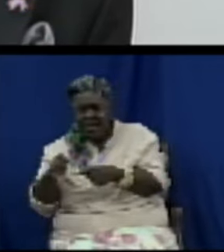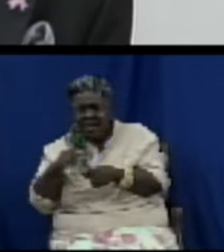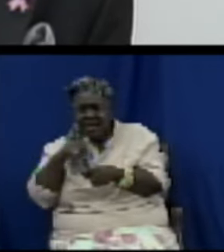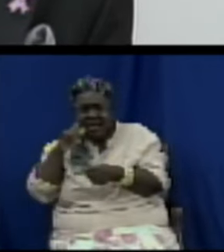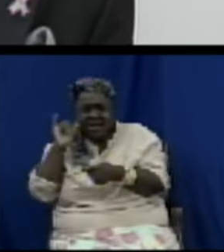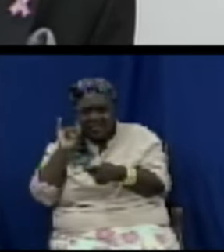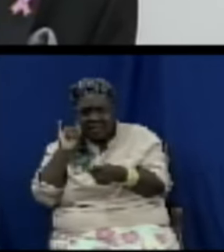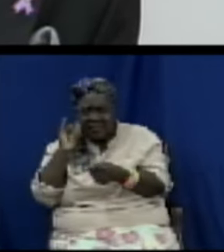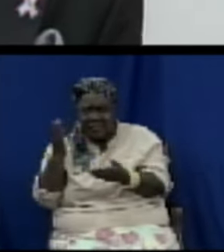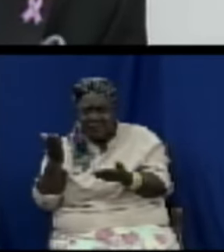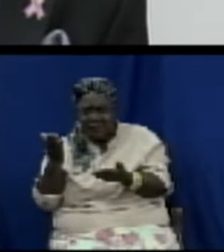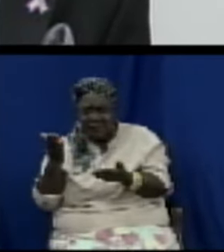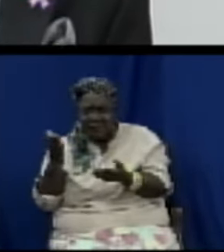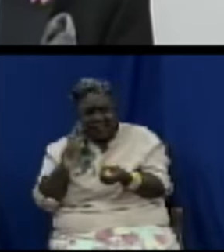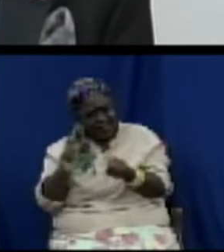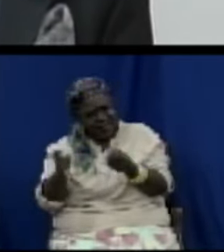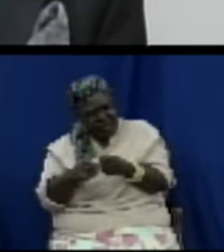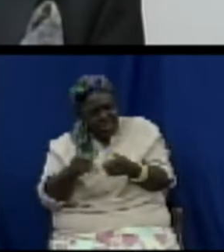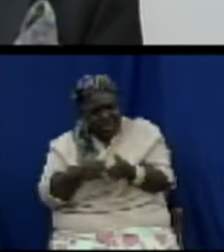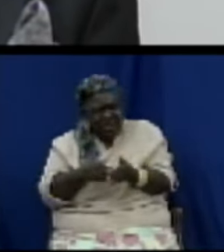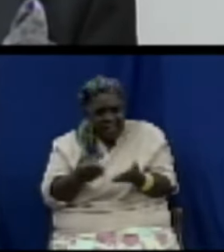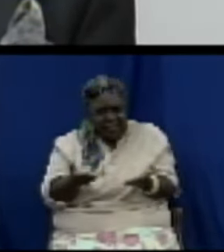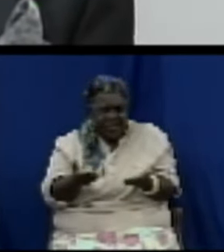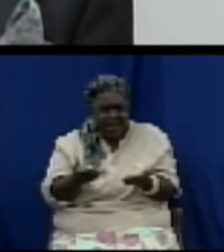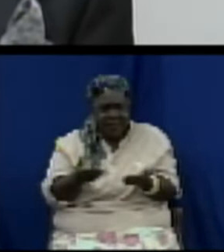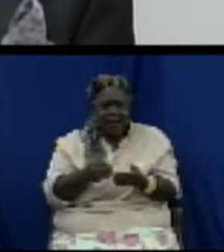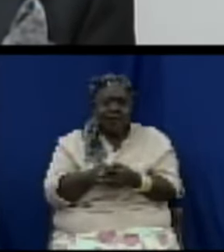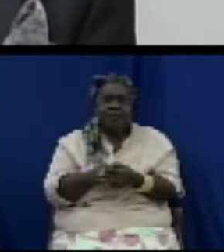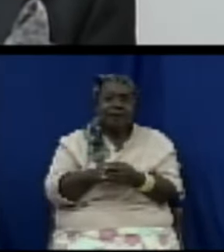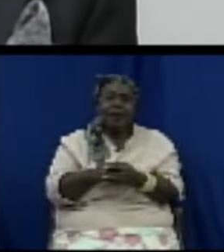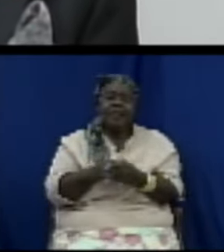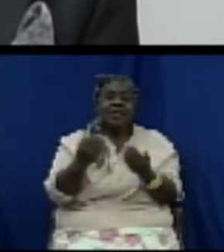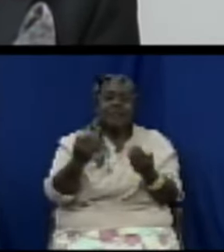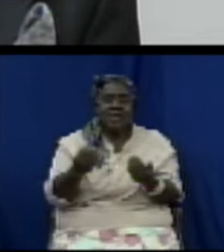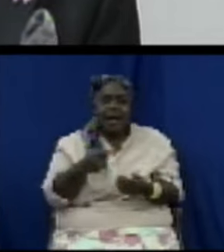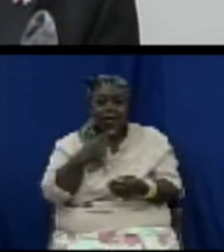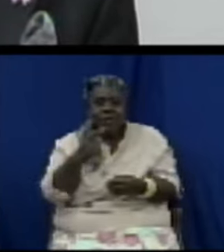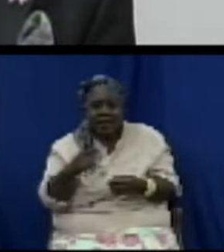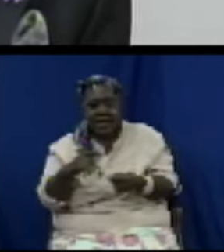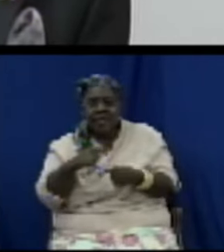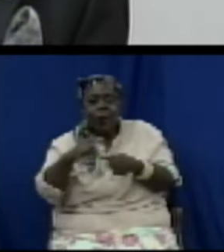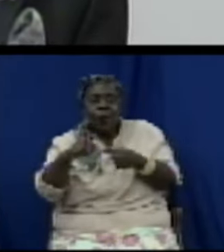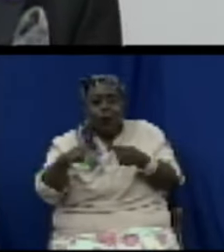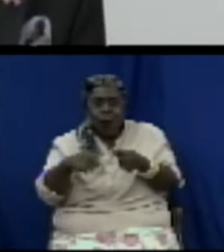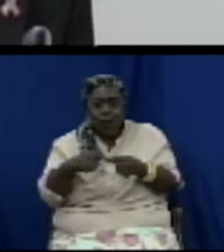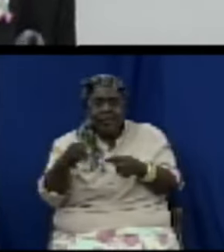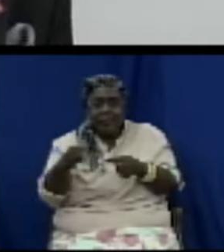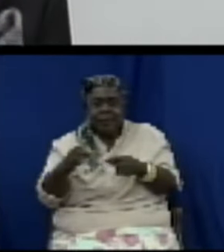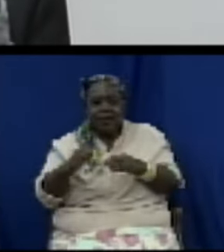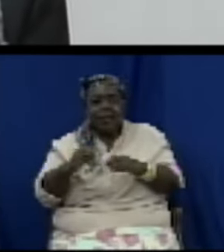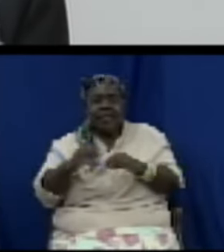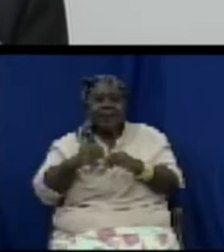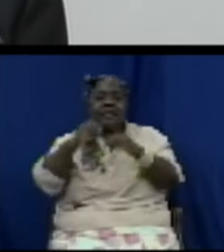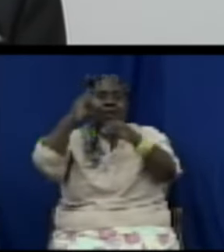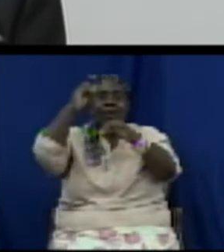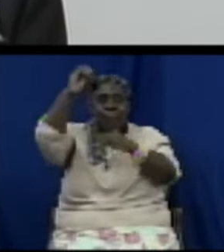a product that has been put on the shelves we expect